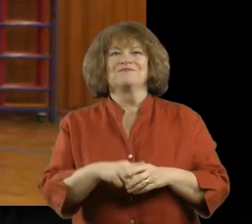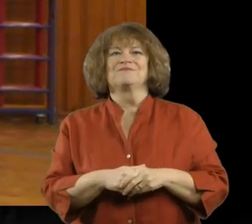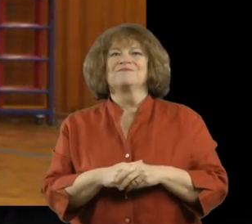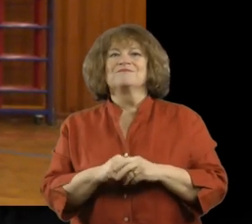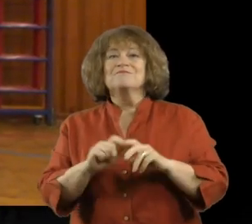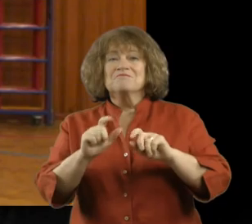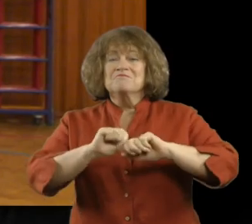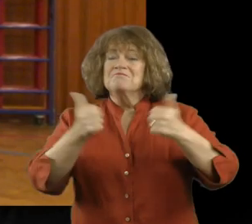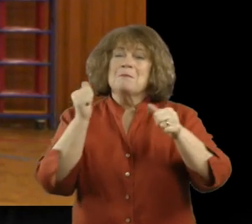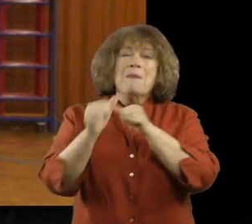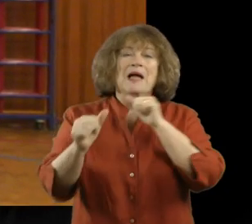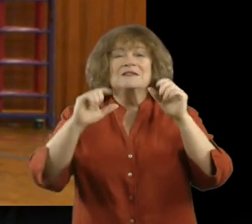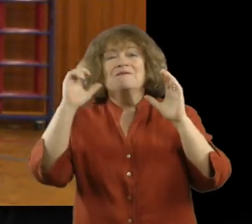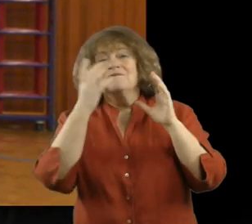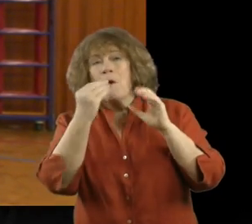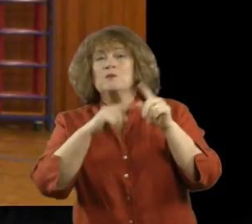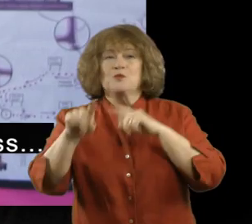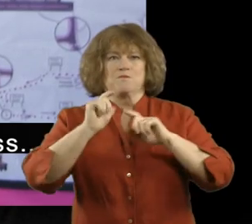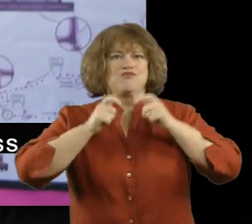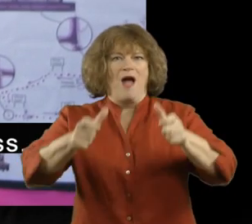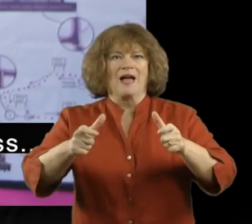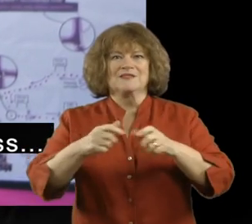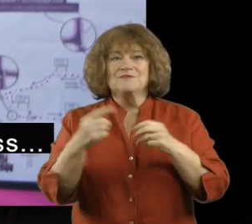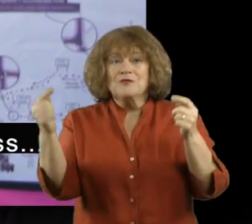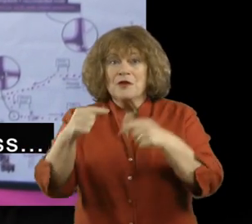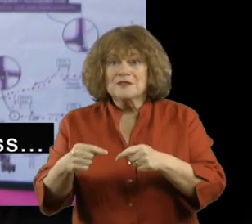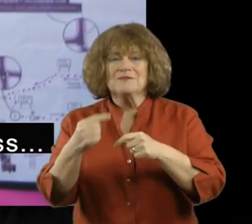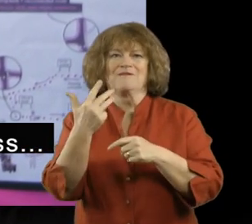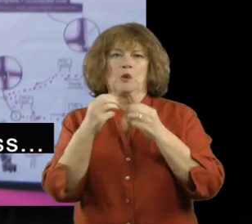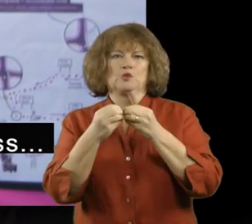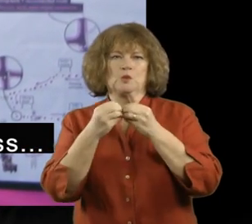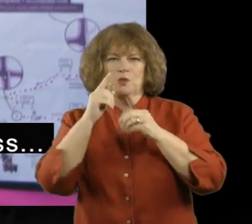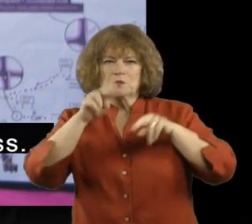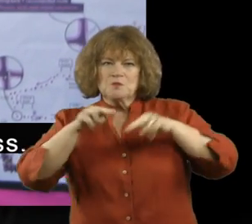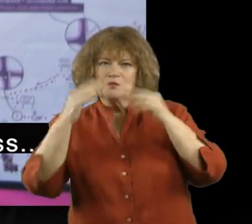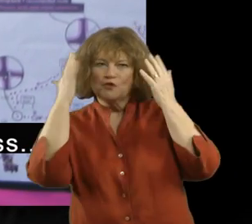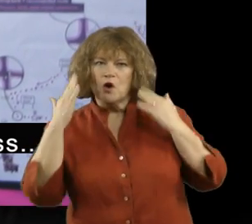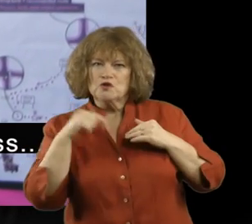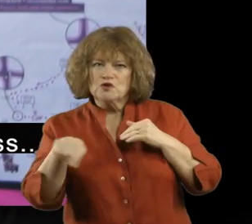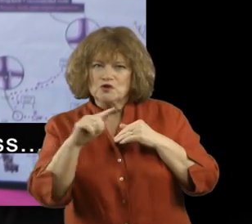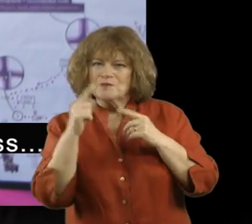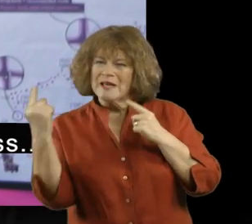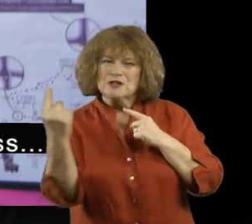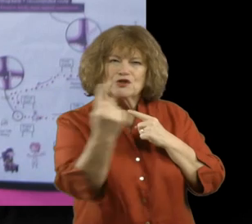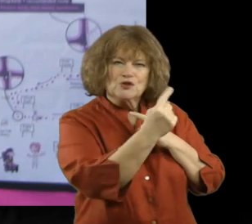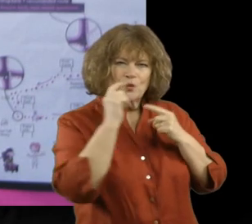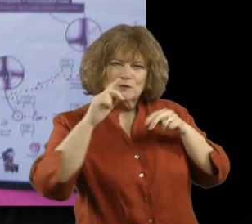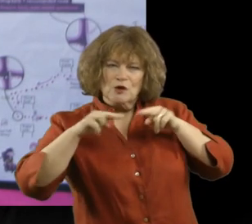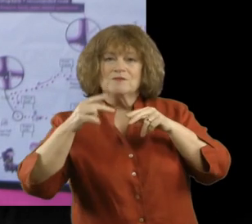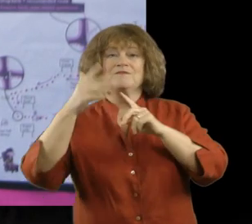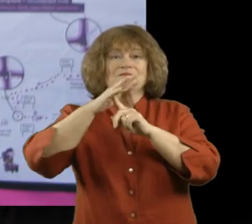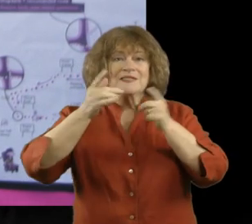There's the prize for the best photos. The contest will be judged by four students from the class.